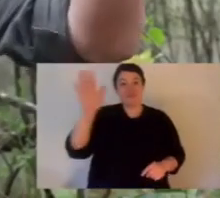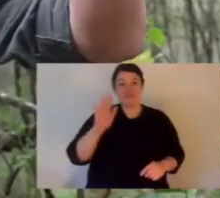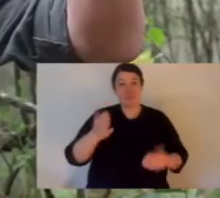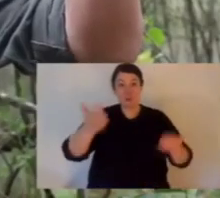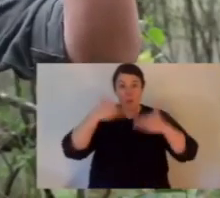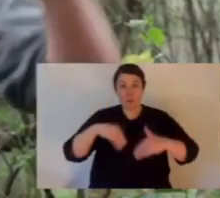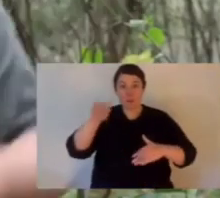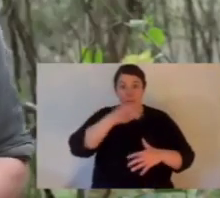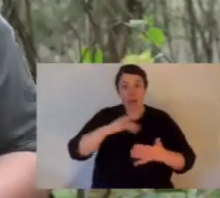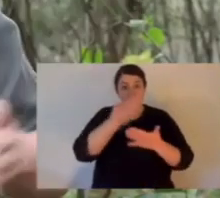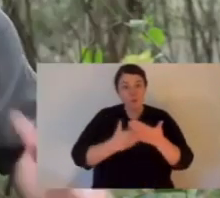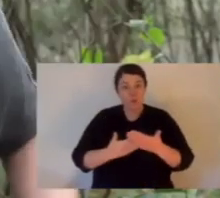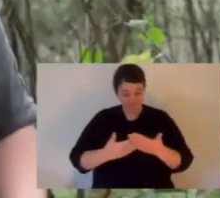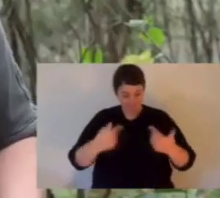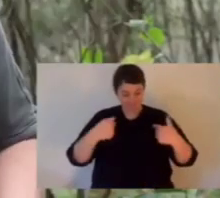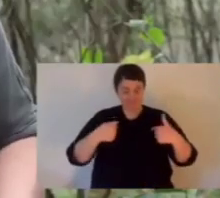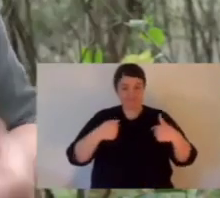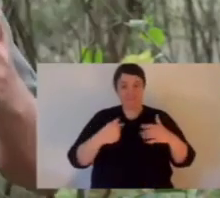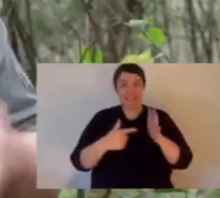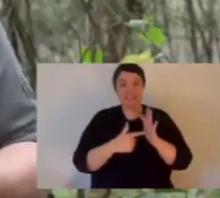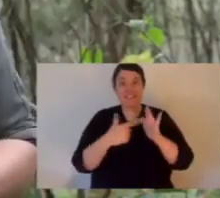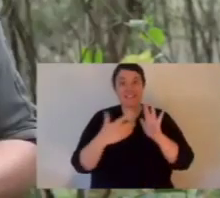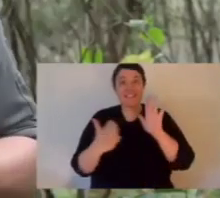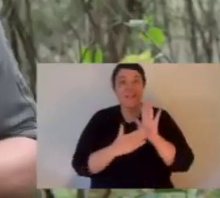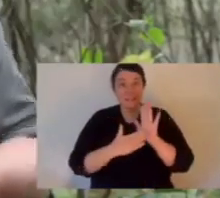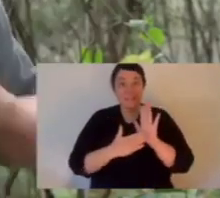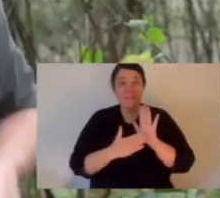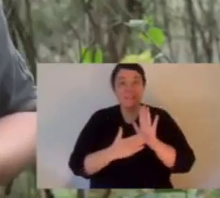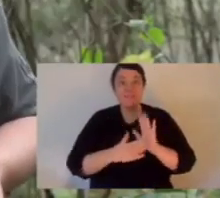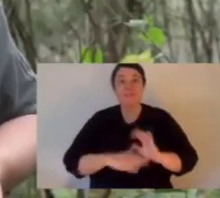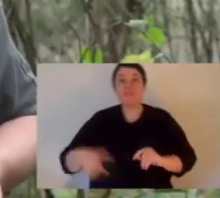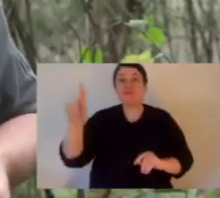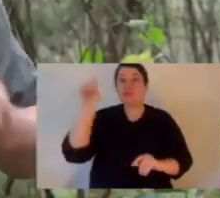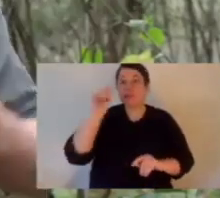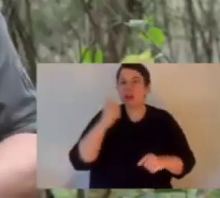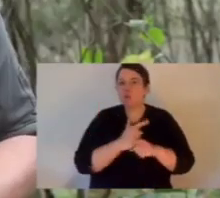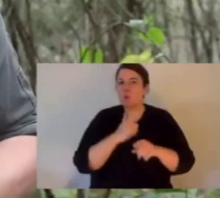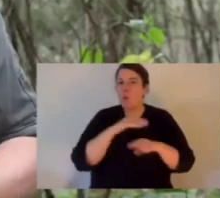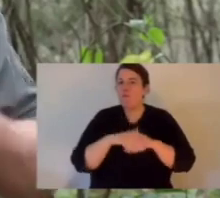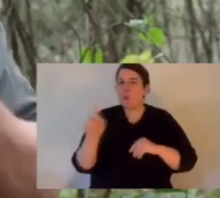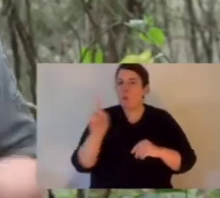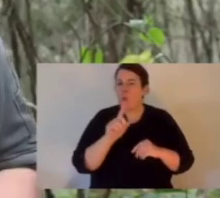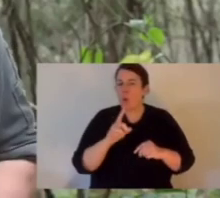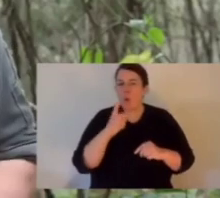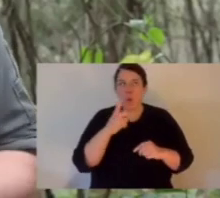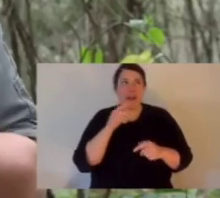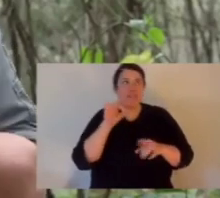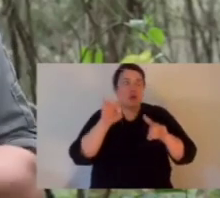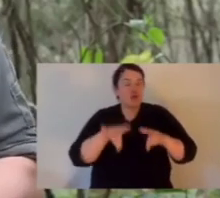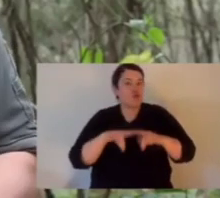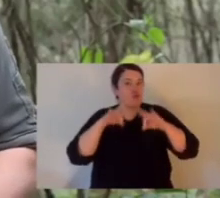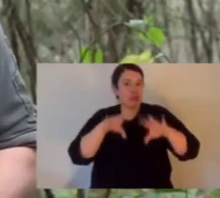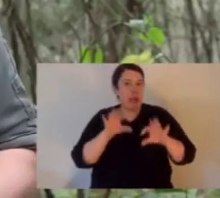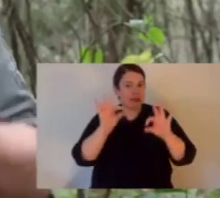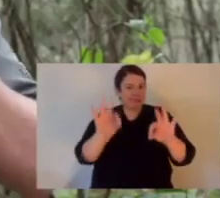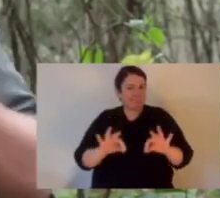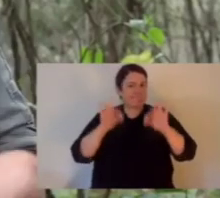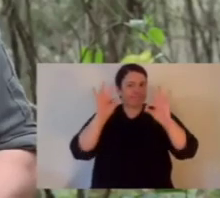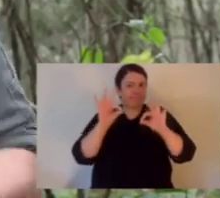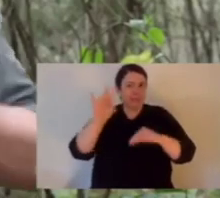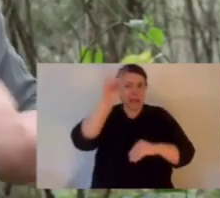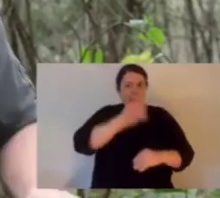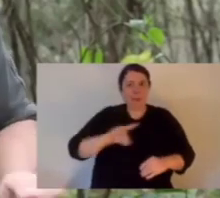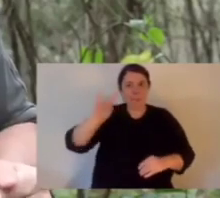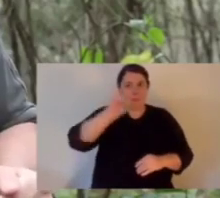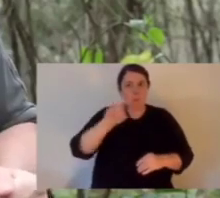G'day everyone, welcome to Animal Tales with Tim Faulkner. That's me. Today I am talking about one of Australia's